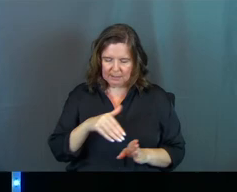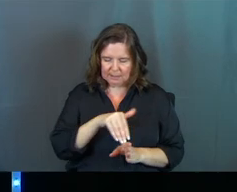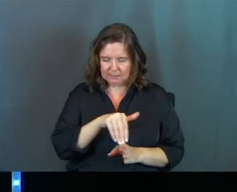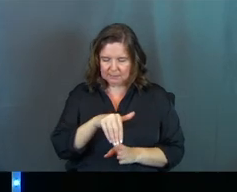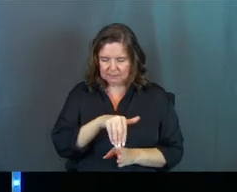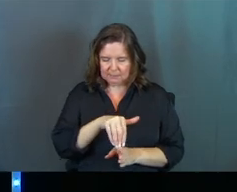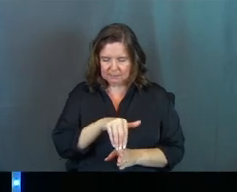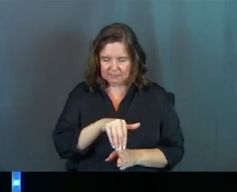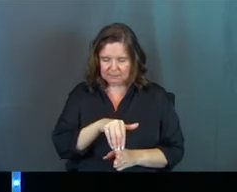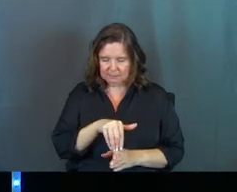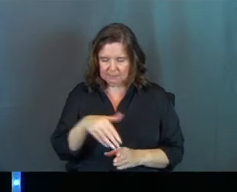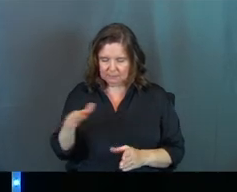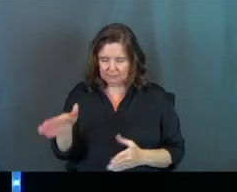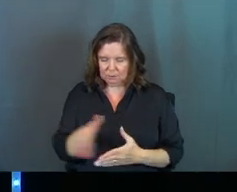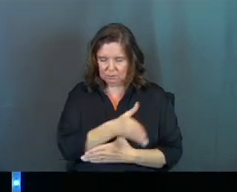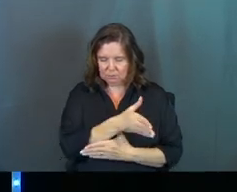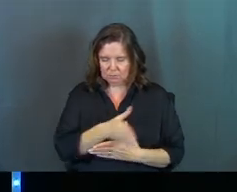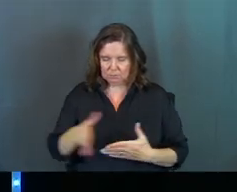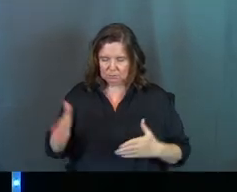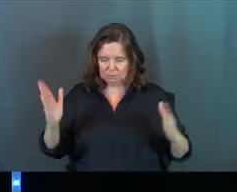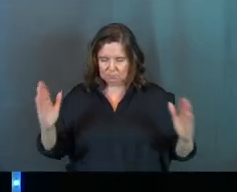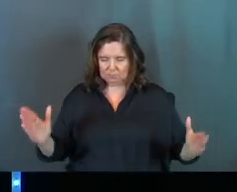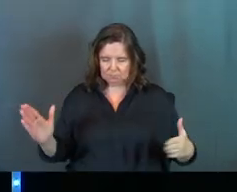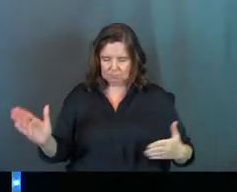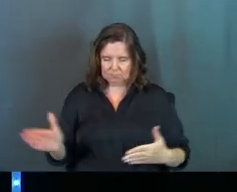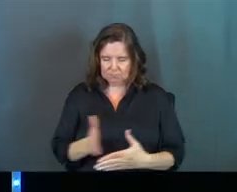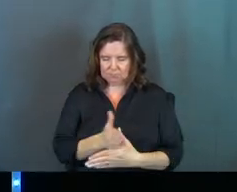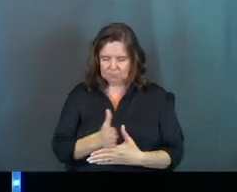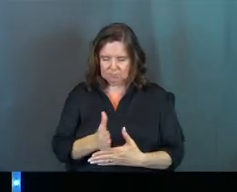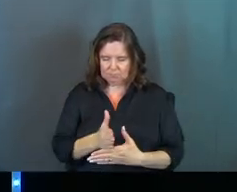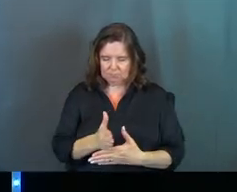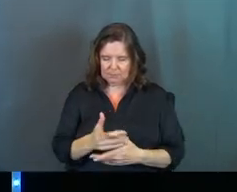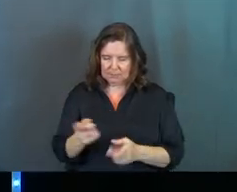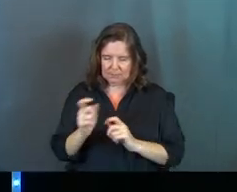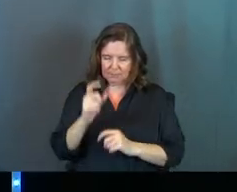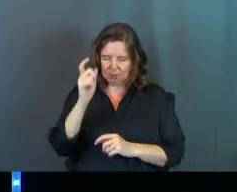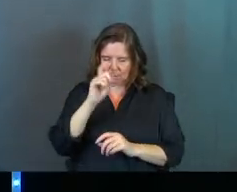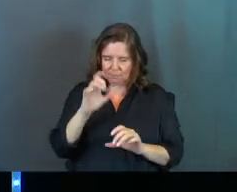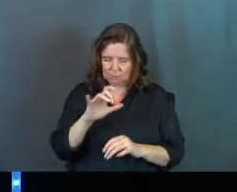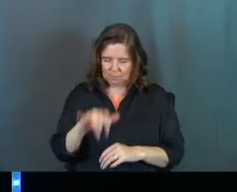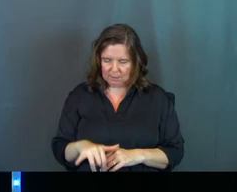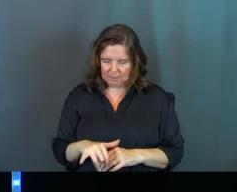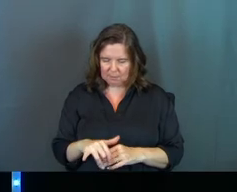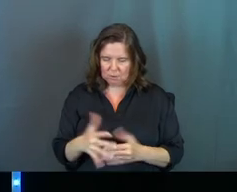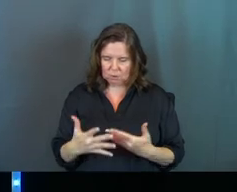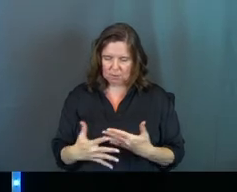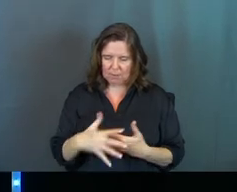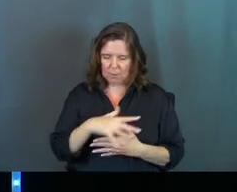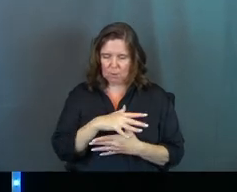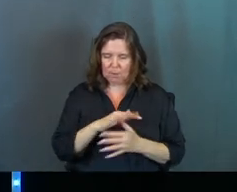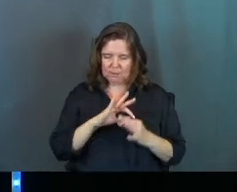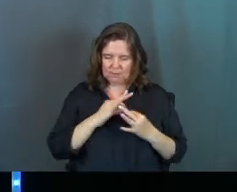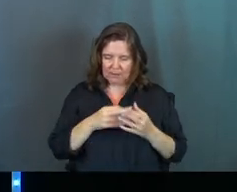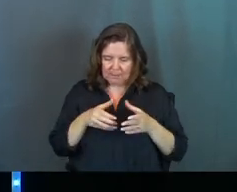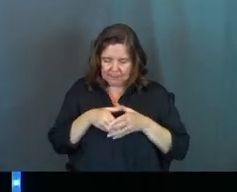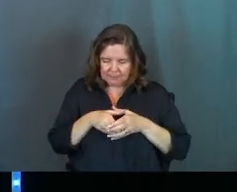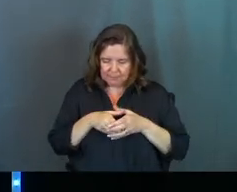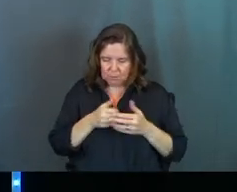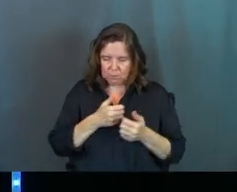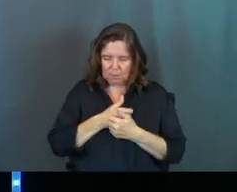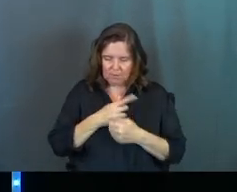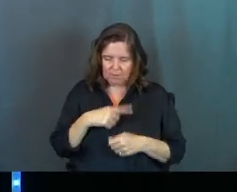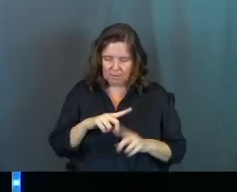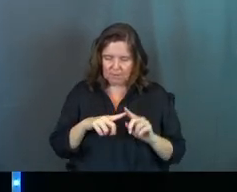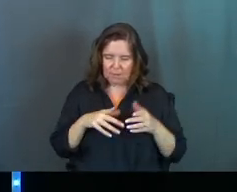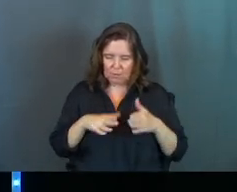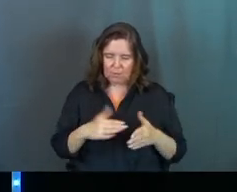between the two extremes, Lord. Give us the ability, the wisdom to do so, God, to prioritize family, to love on them, Lord,